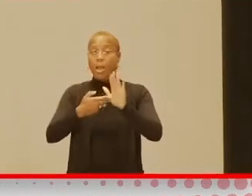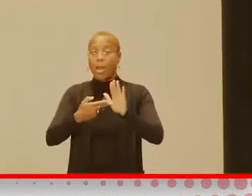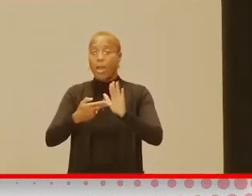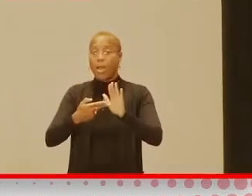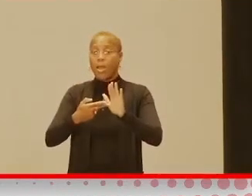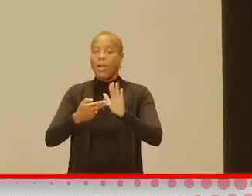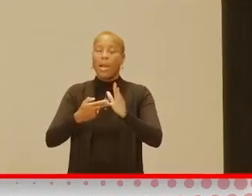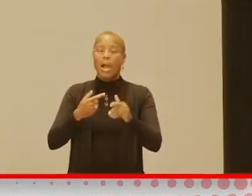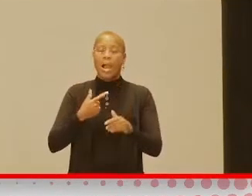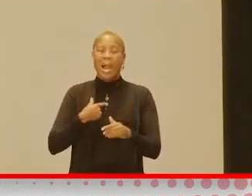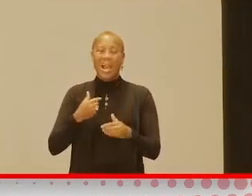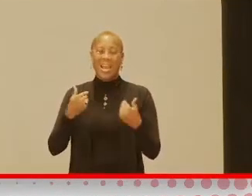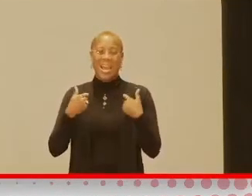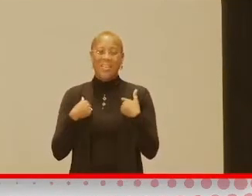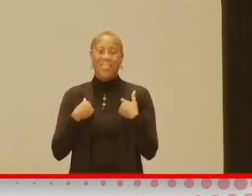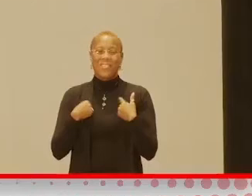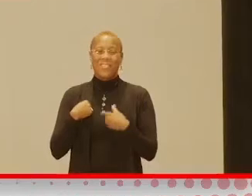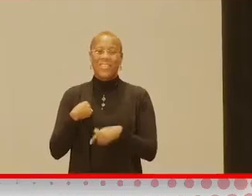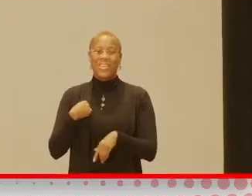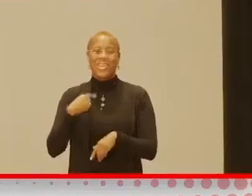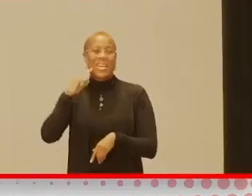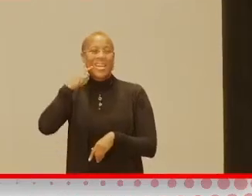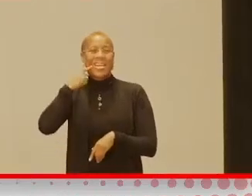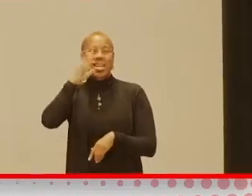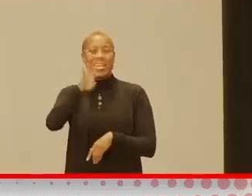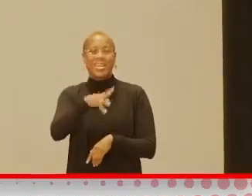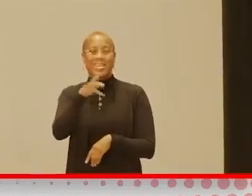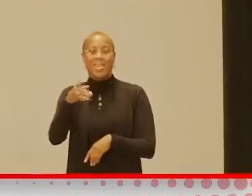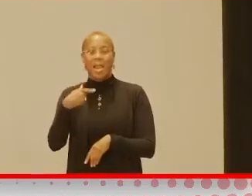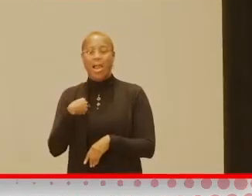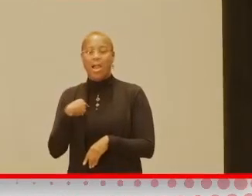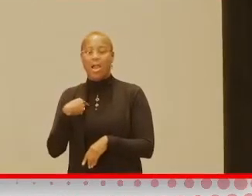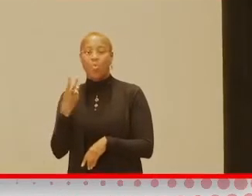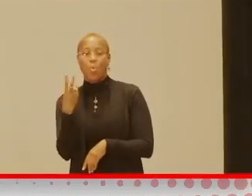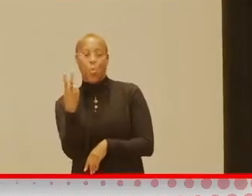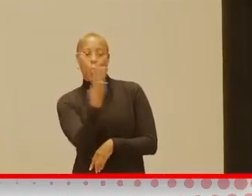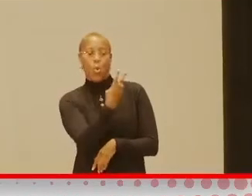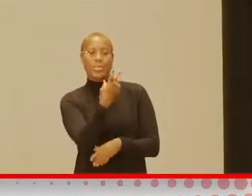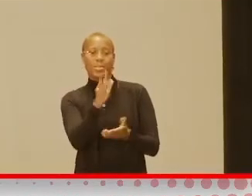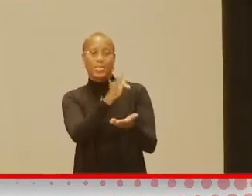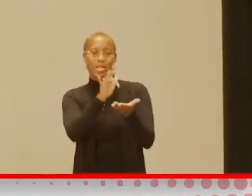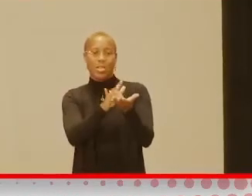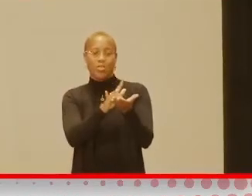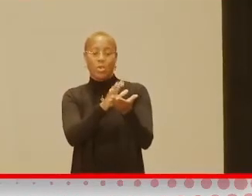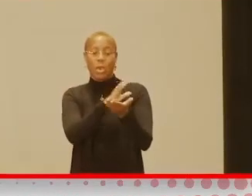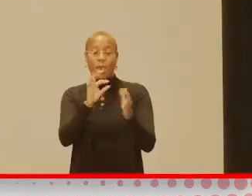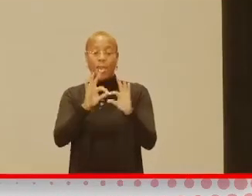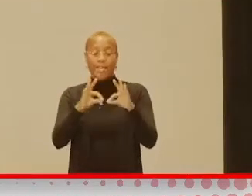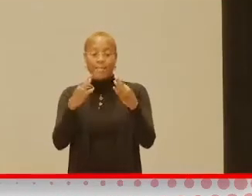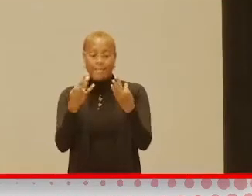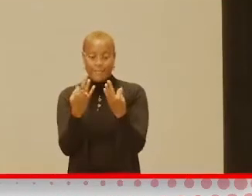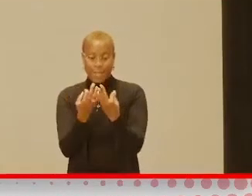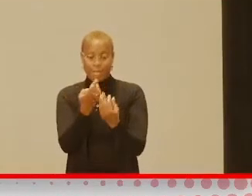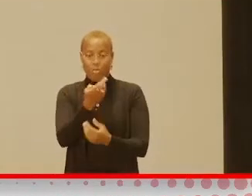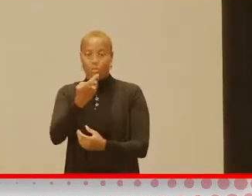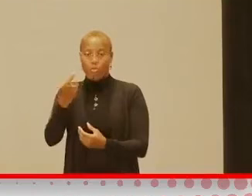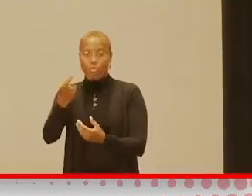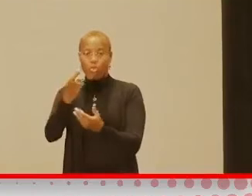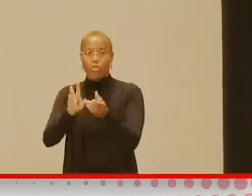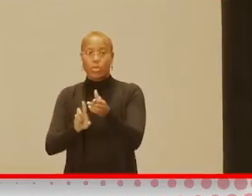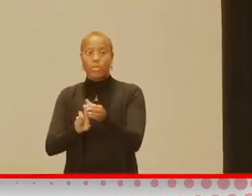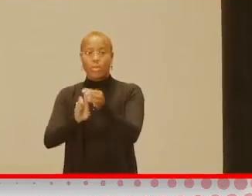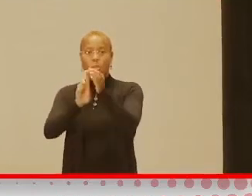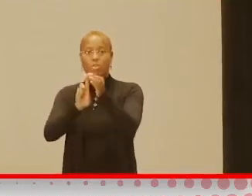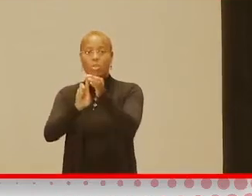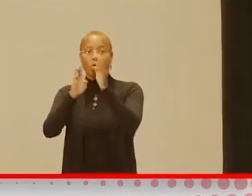stripes, I get the fun candy stripe one. So I am West Central, and I am a family resource specialist with the Early Steps program.